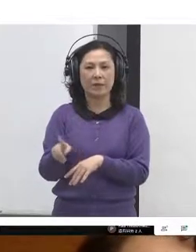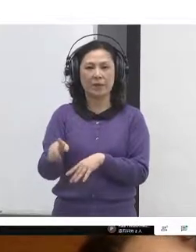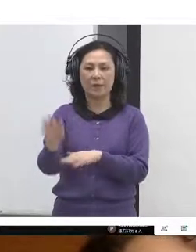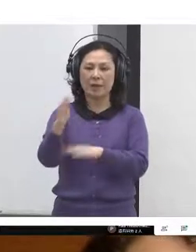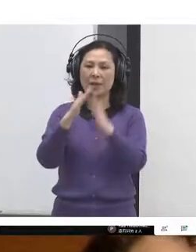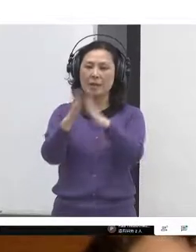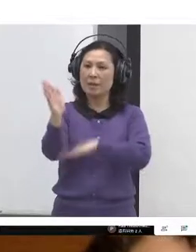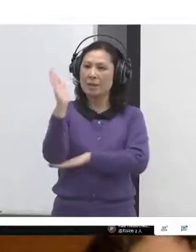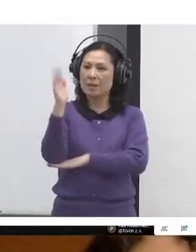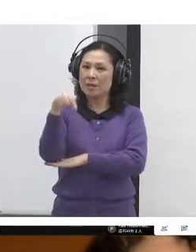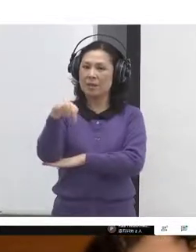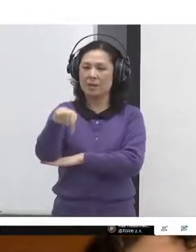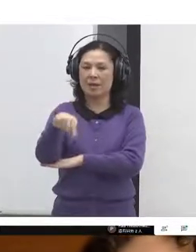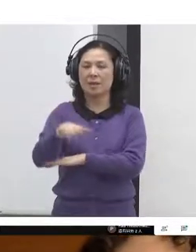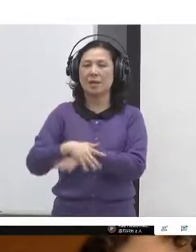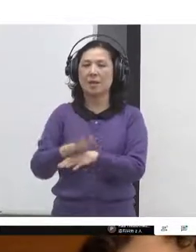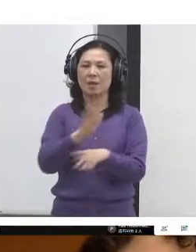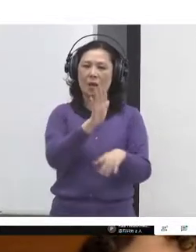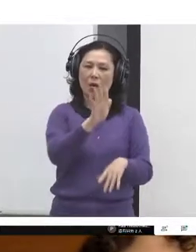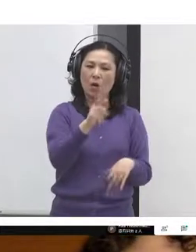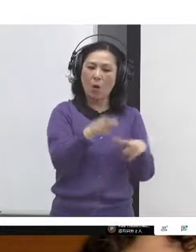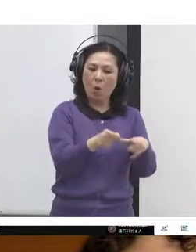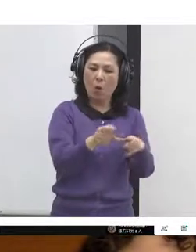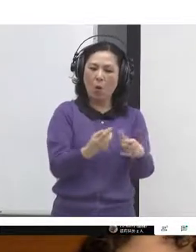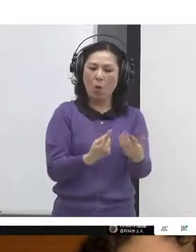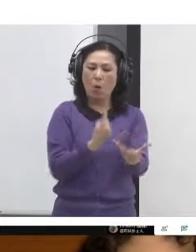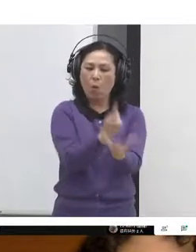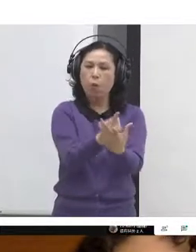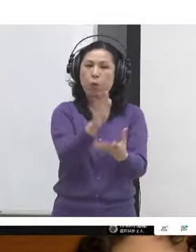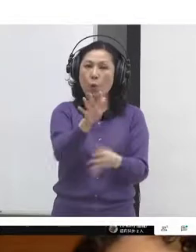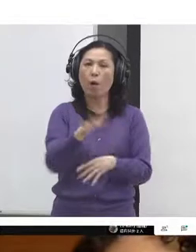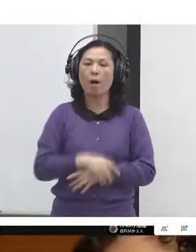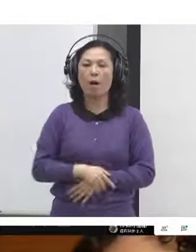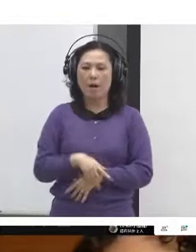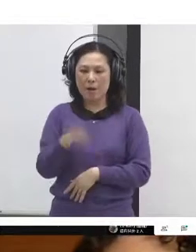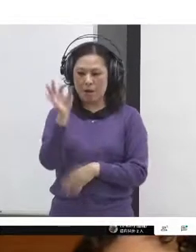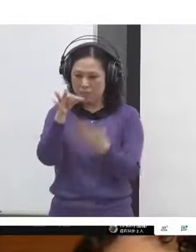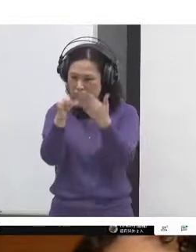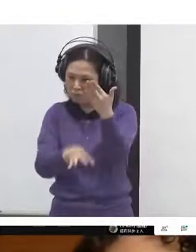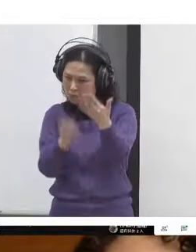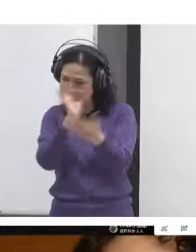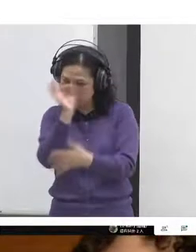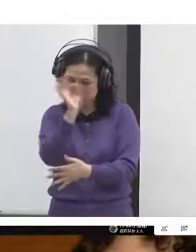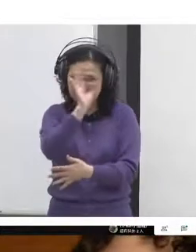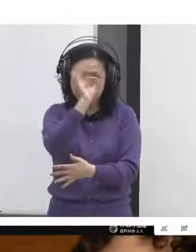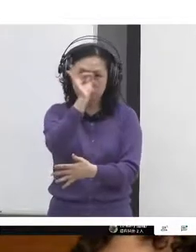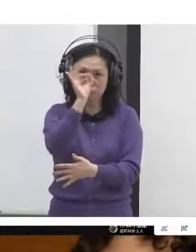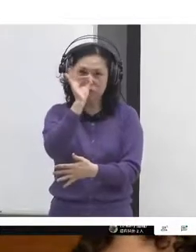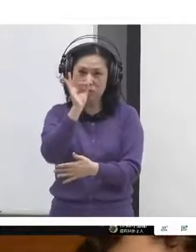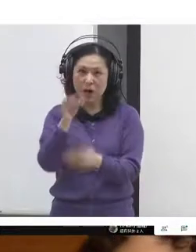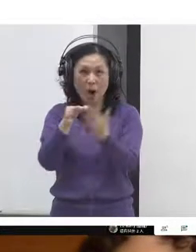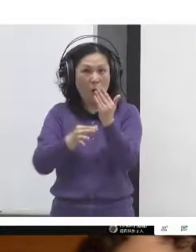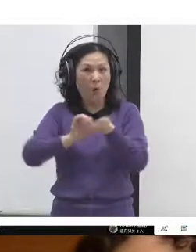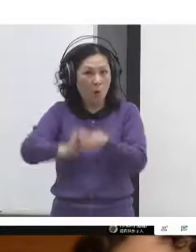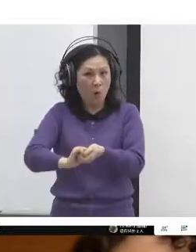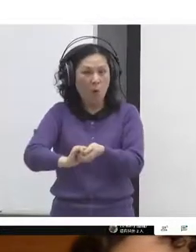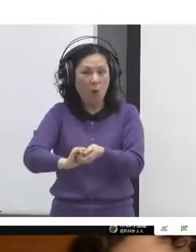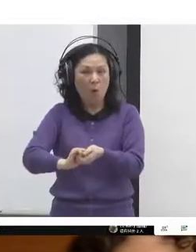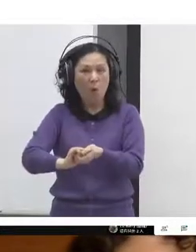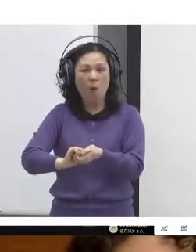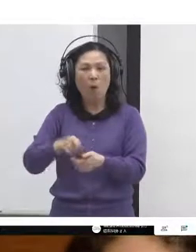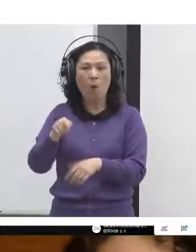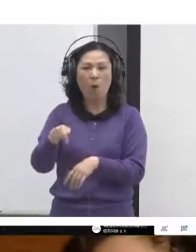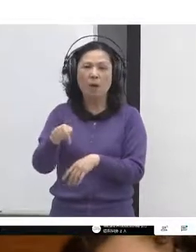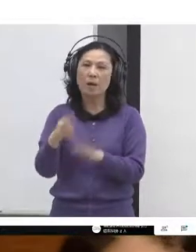all of the places that are mandated, like public review, public hearing,